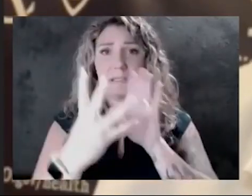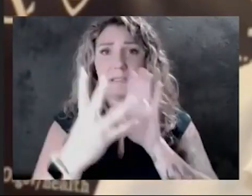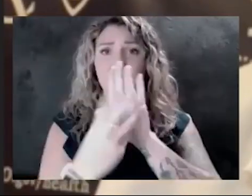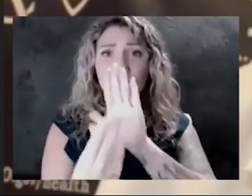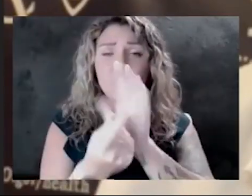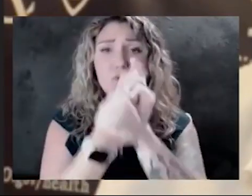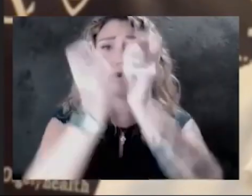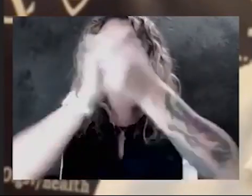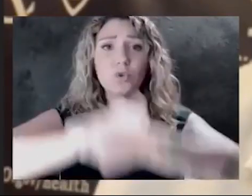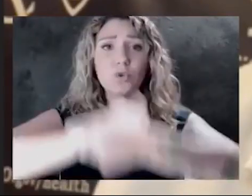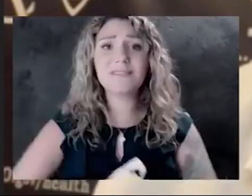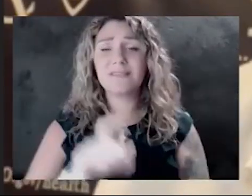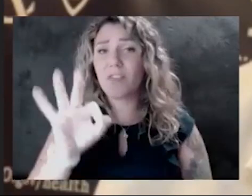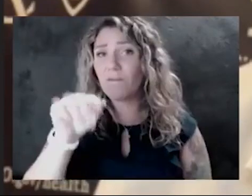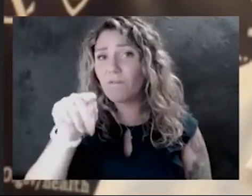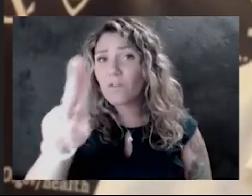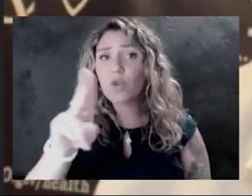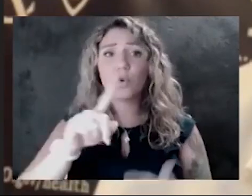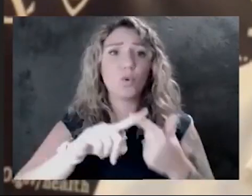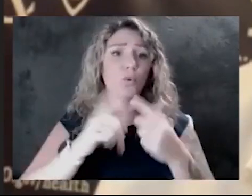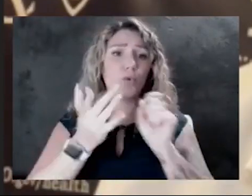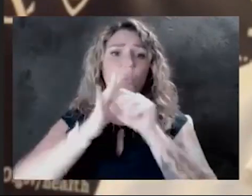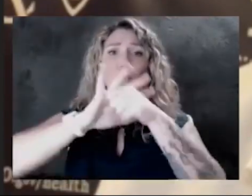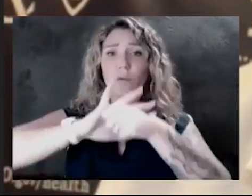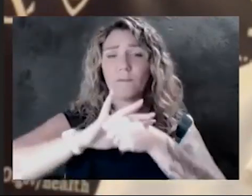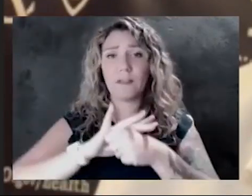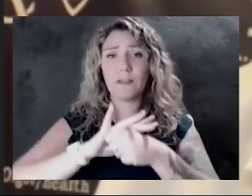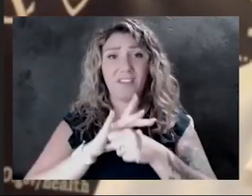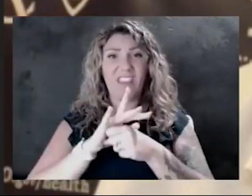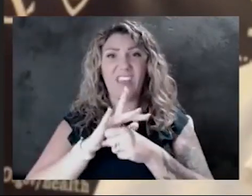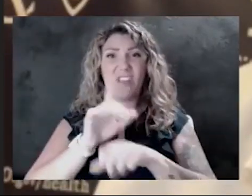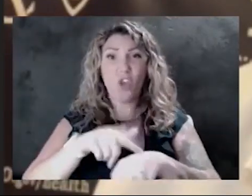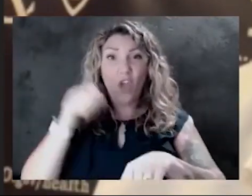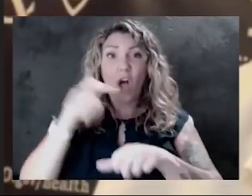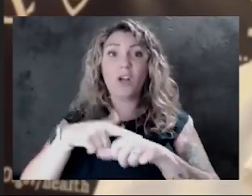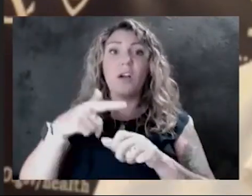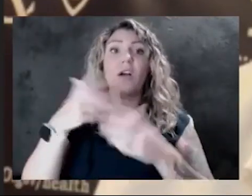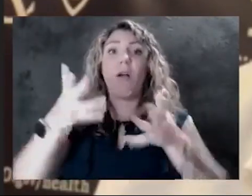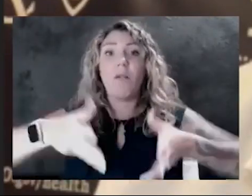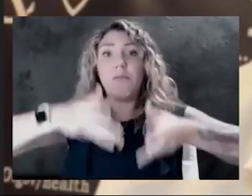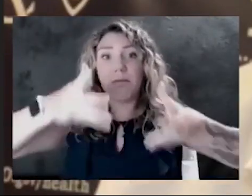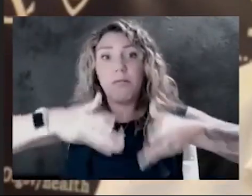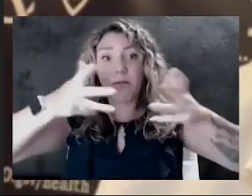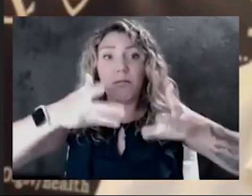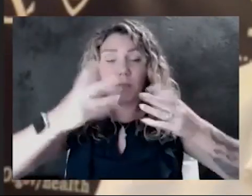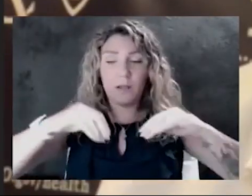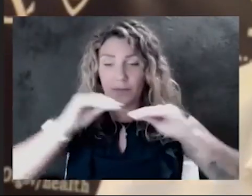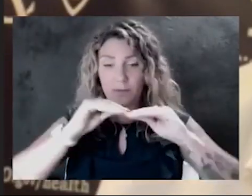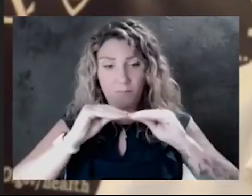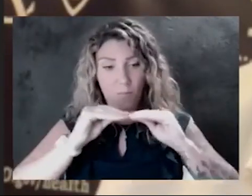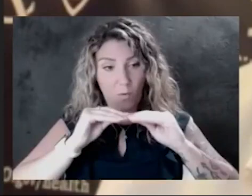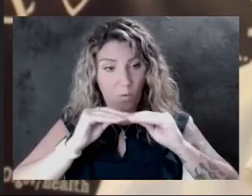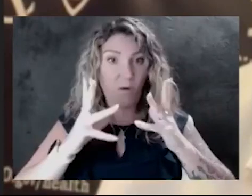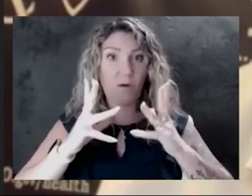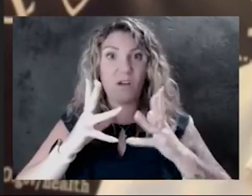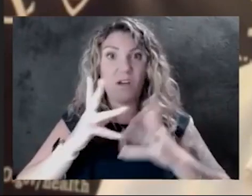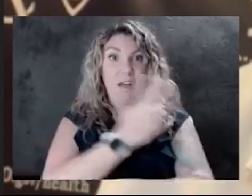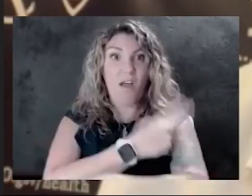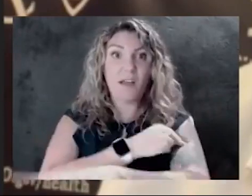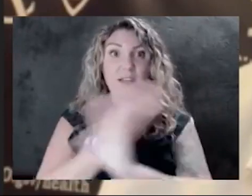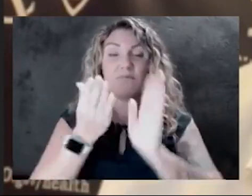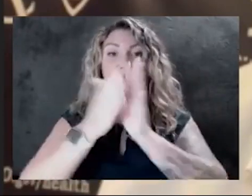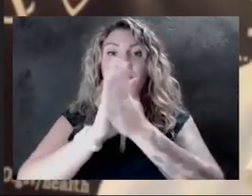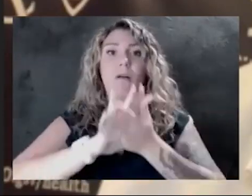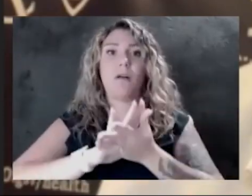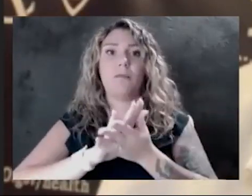coronavirus, the longer we let this hang around, the more that it creates problems for our hospitals with bed